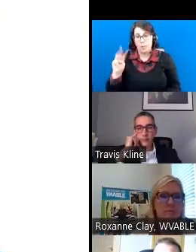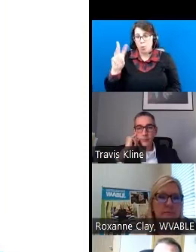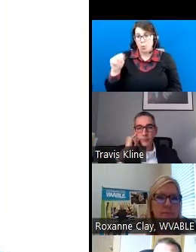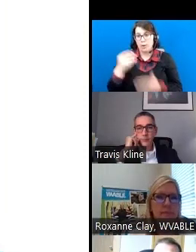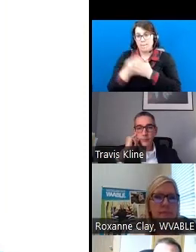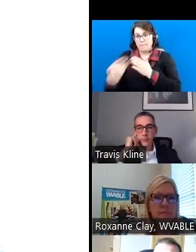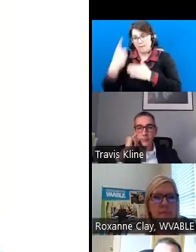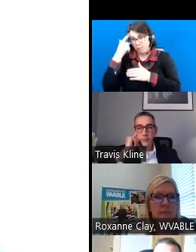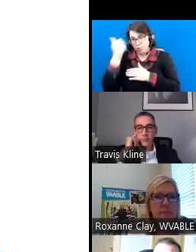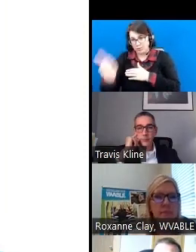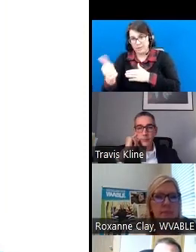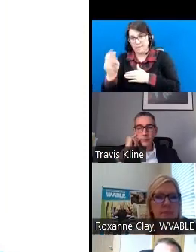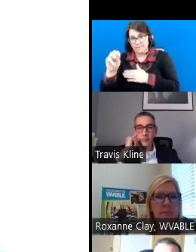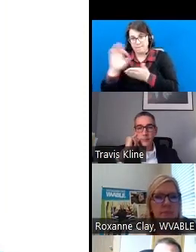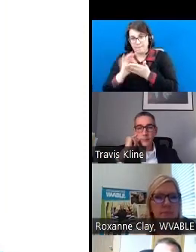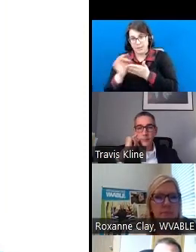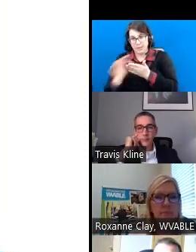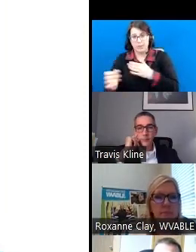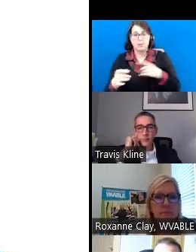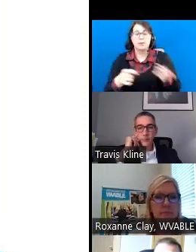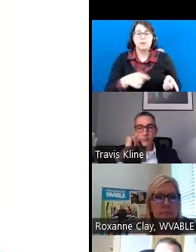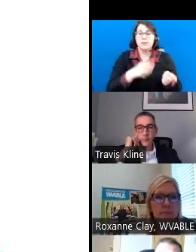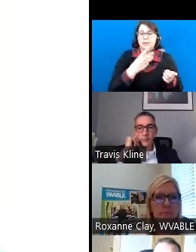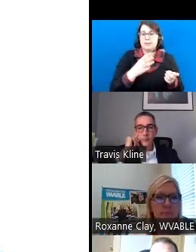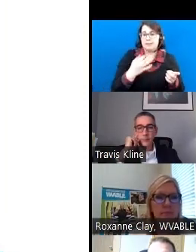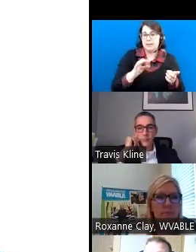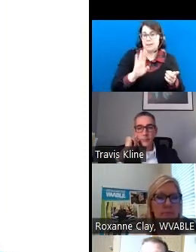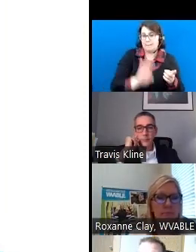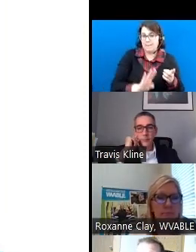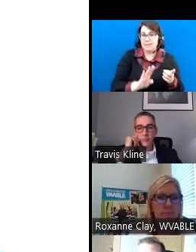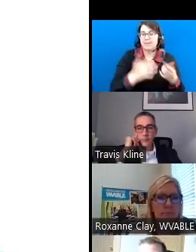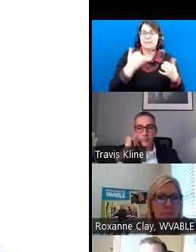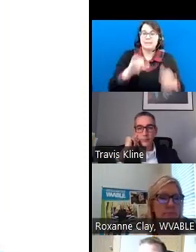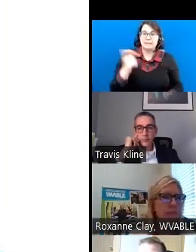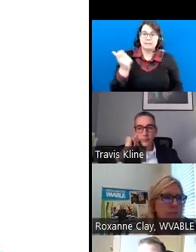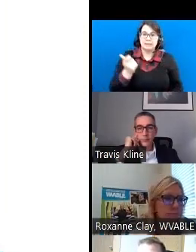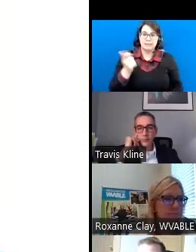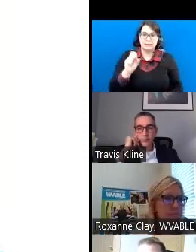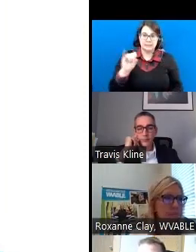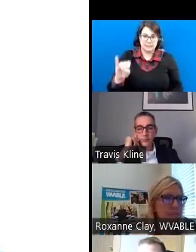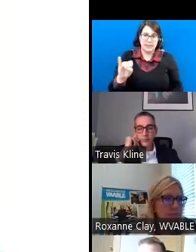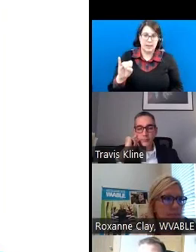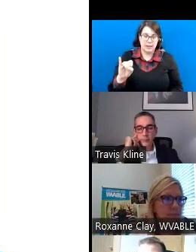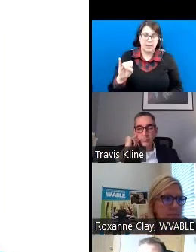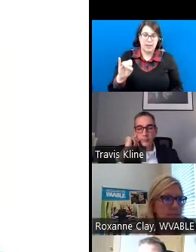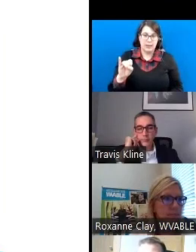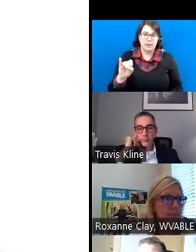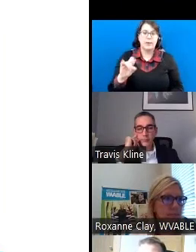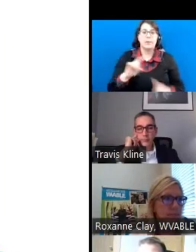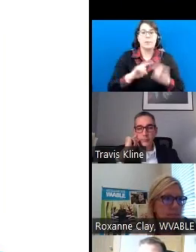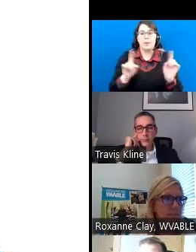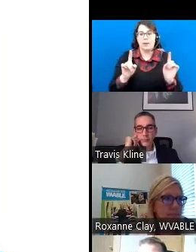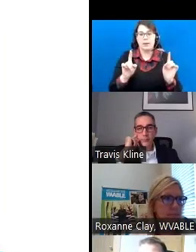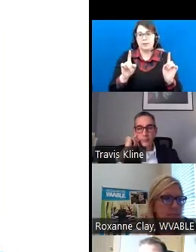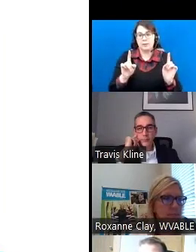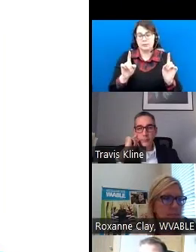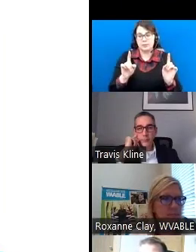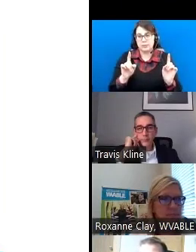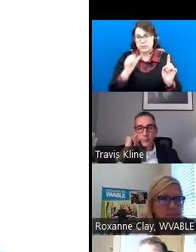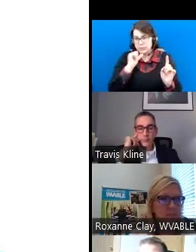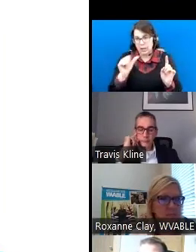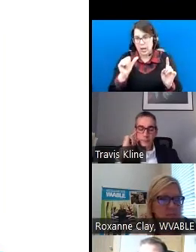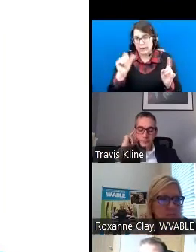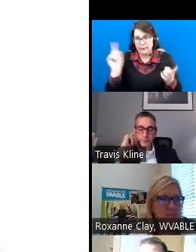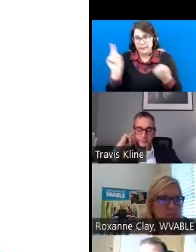Medicaid, 1619B, you're still an SSI recipient. You're just not getting an SSI